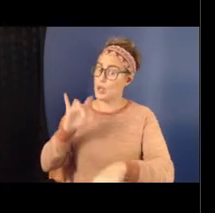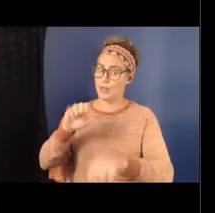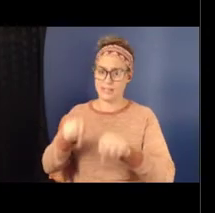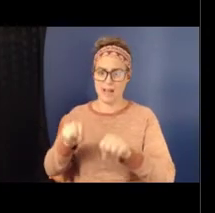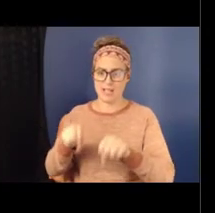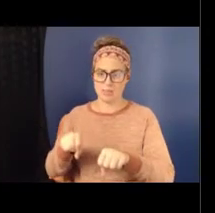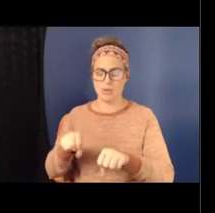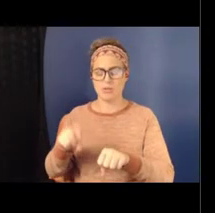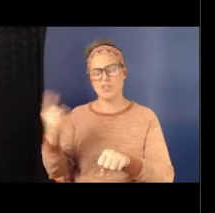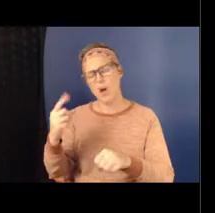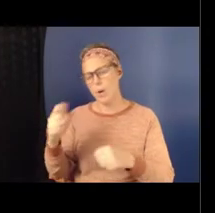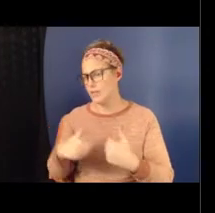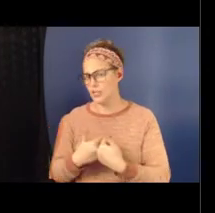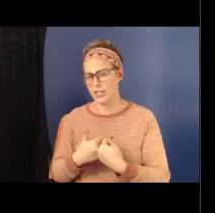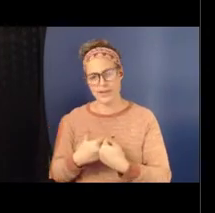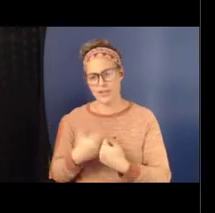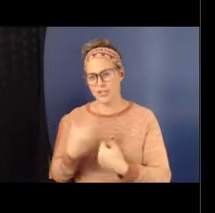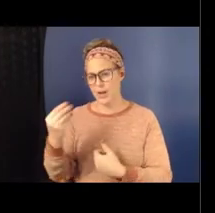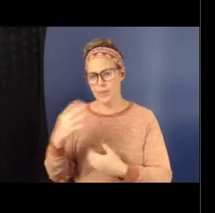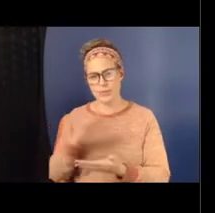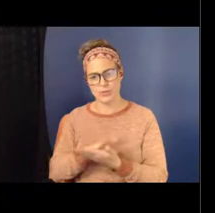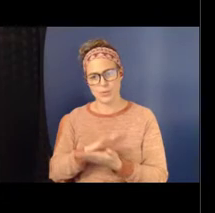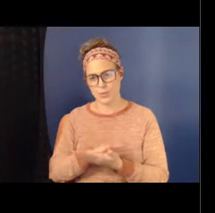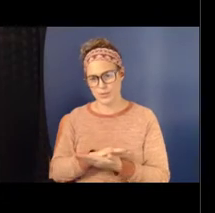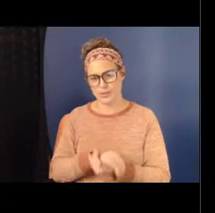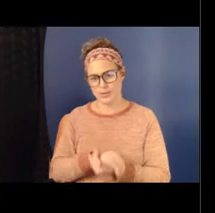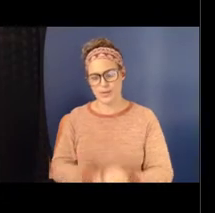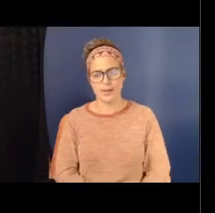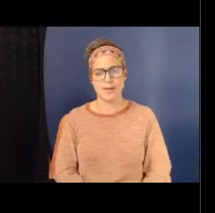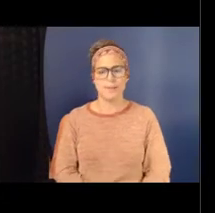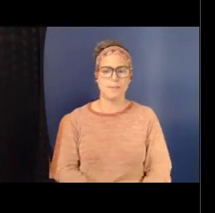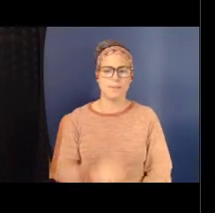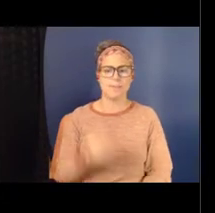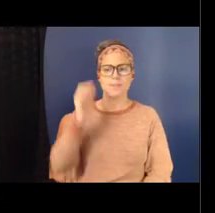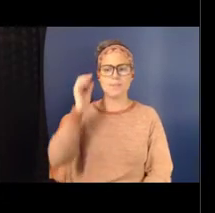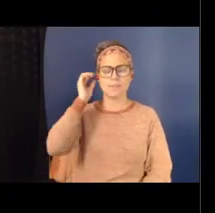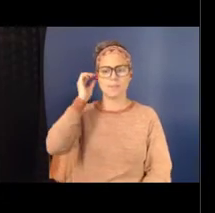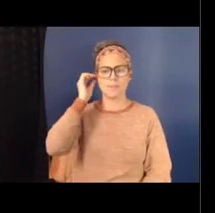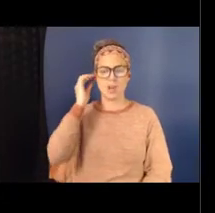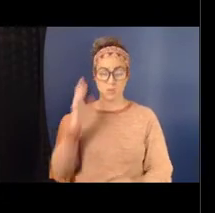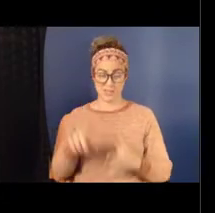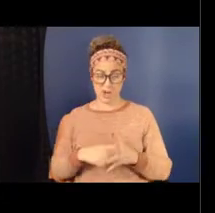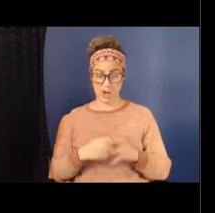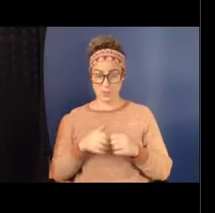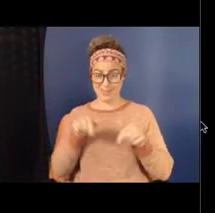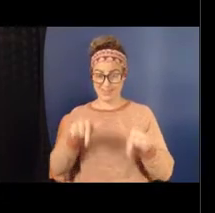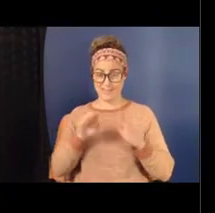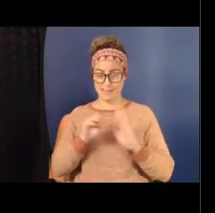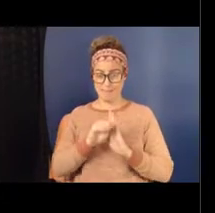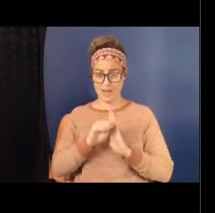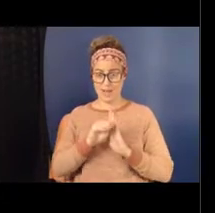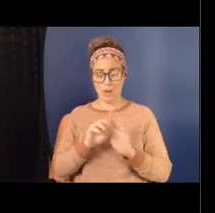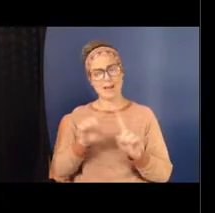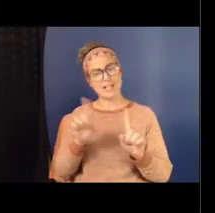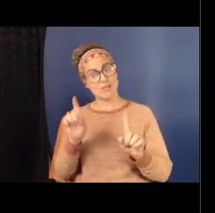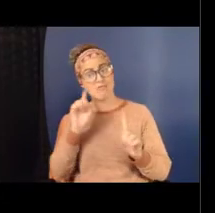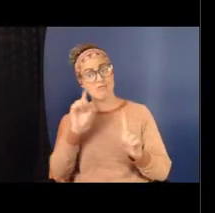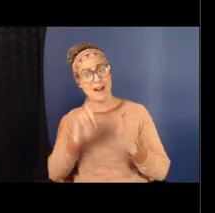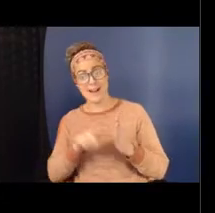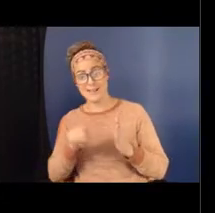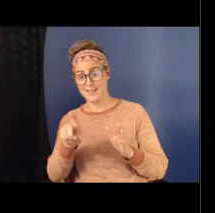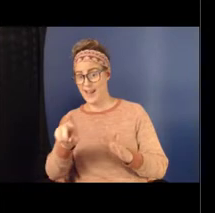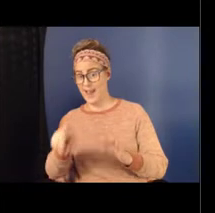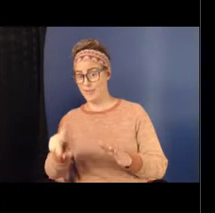schools. So we started with this model, but I also want to just recognize that we are continuing to try to